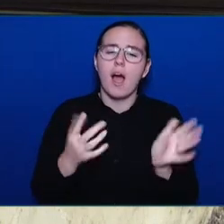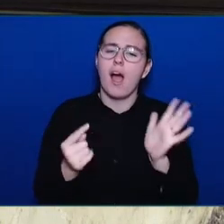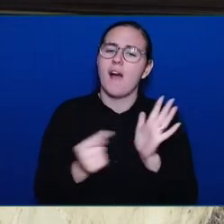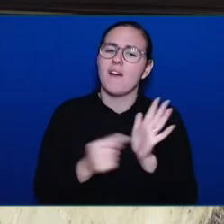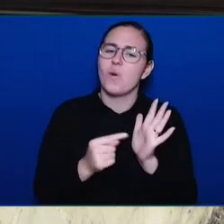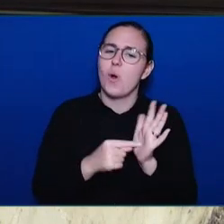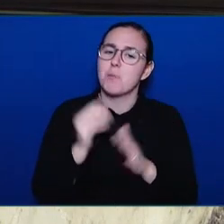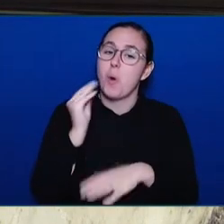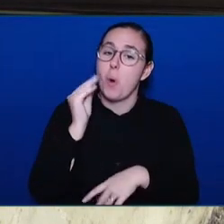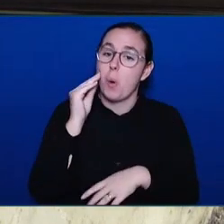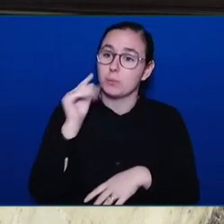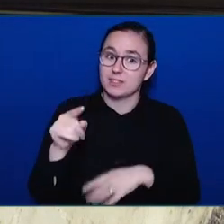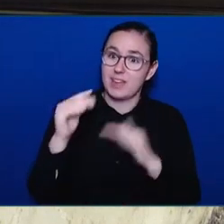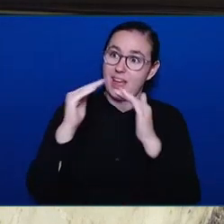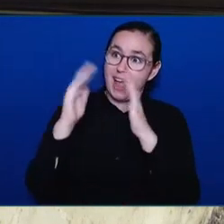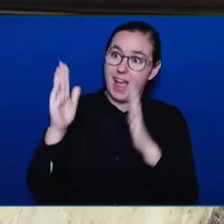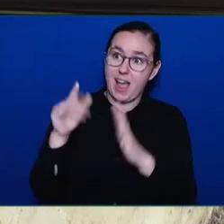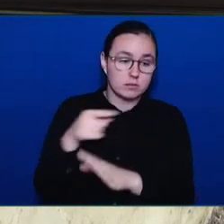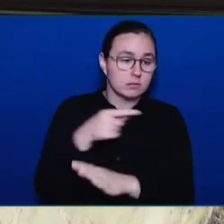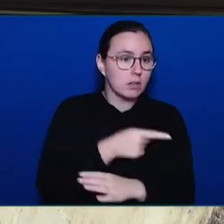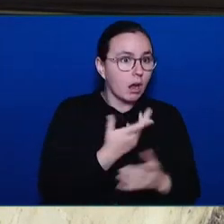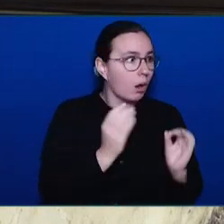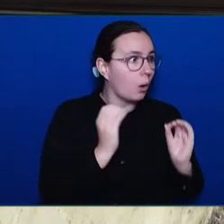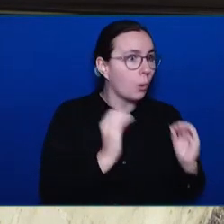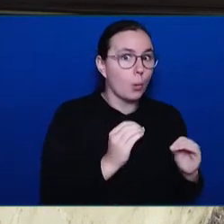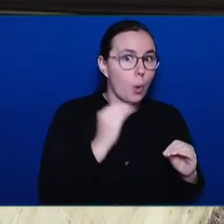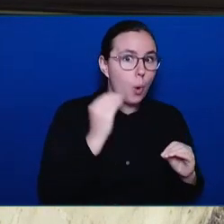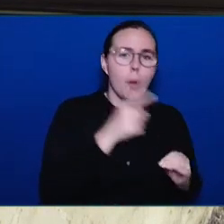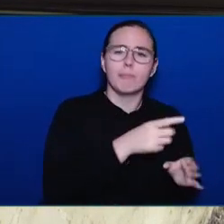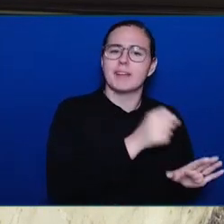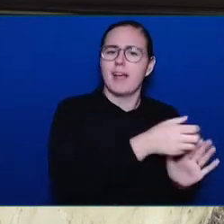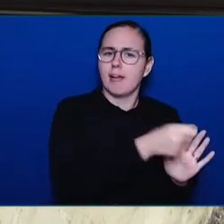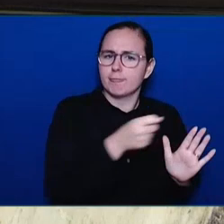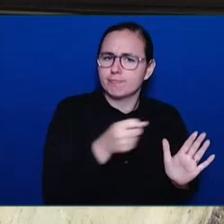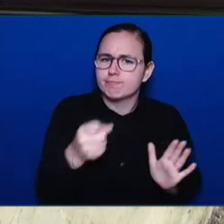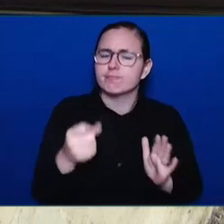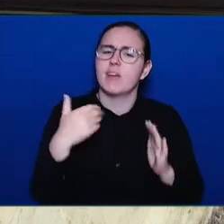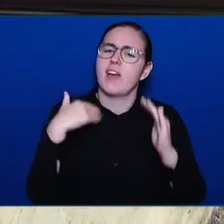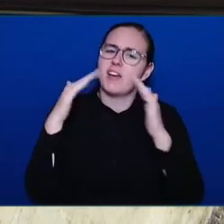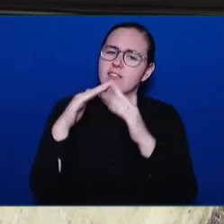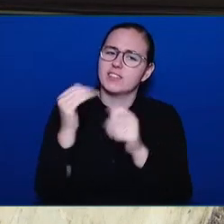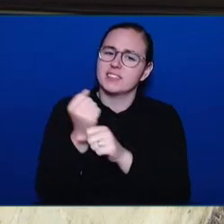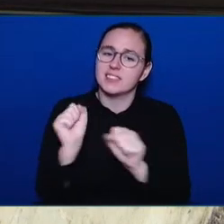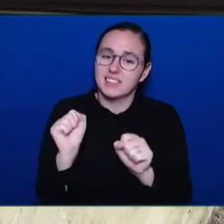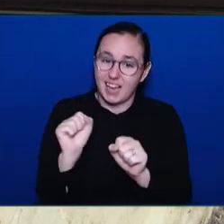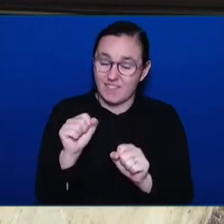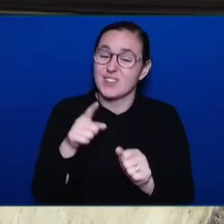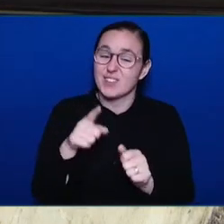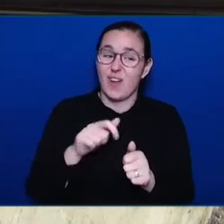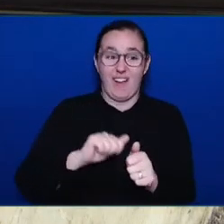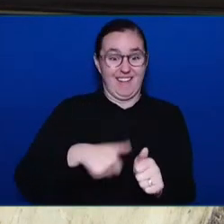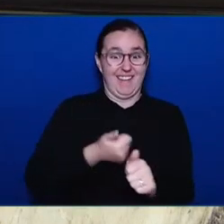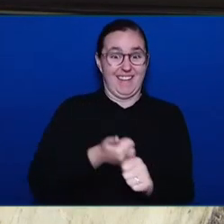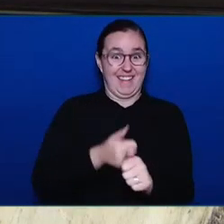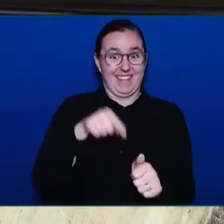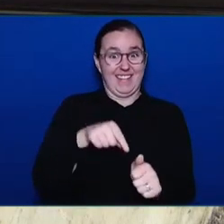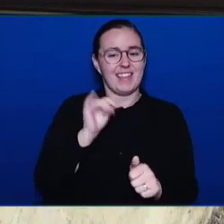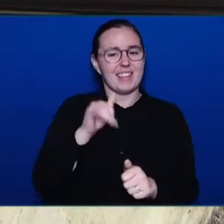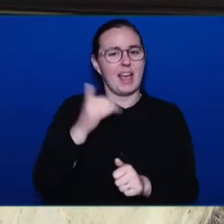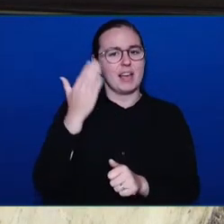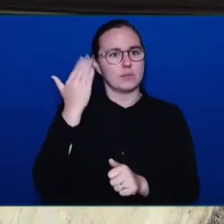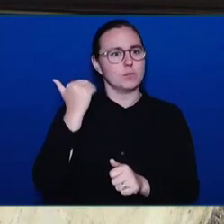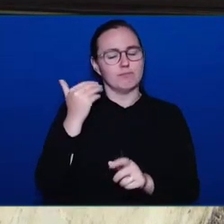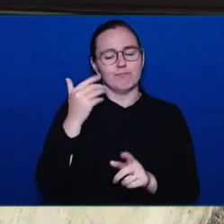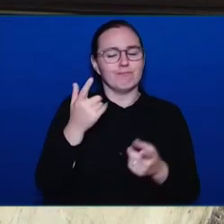work on the reasons someone is to become homeless. Honourable Speaker, I want to celebrate the BC Rent Bank and the network of rent banks